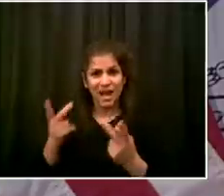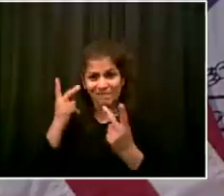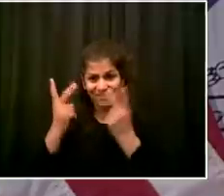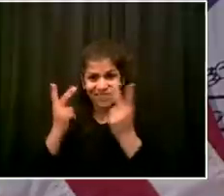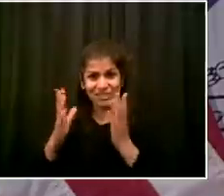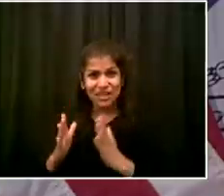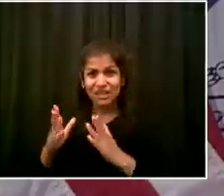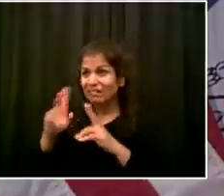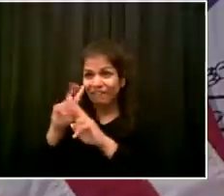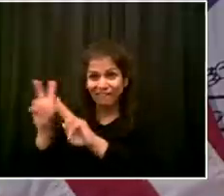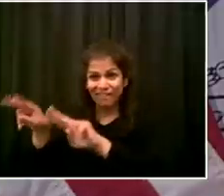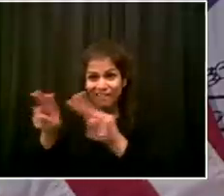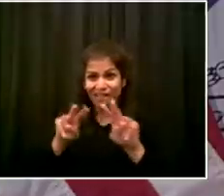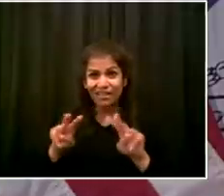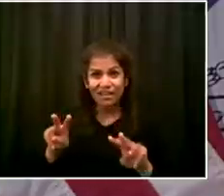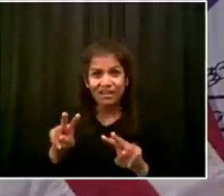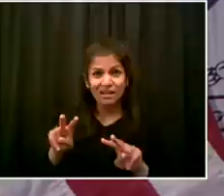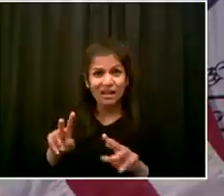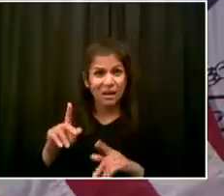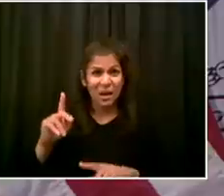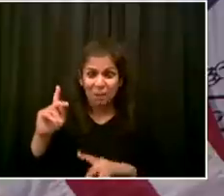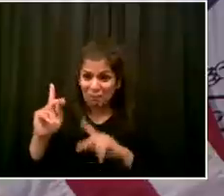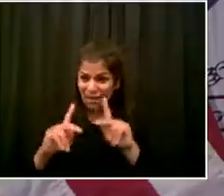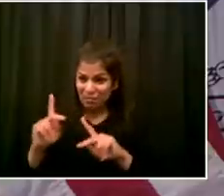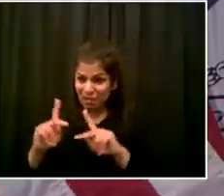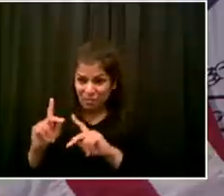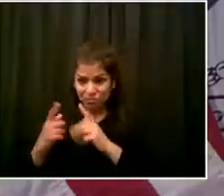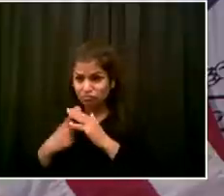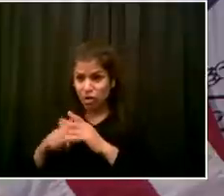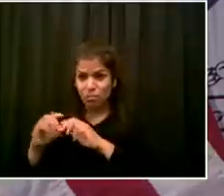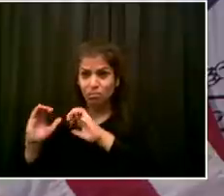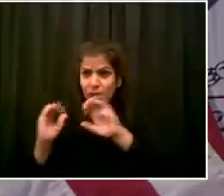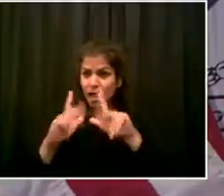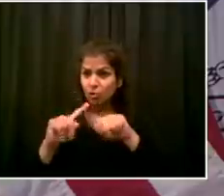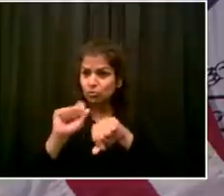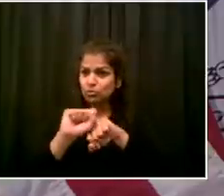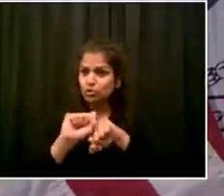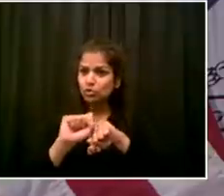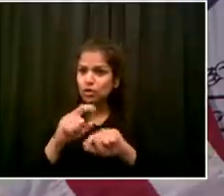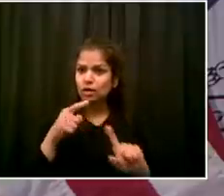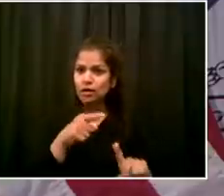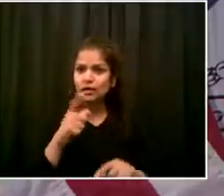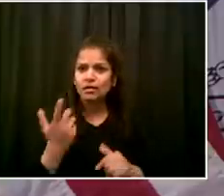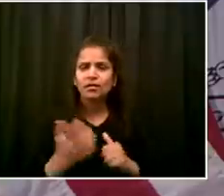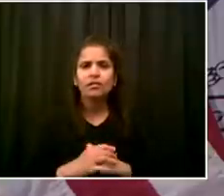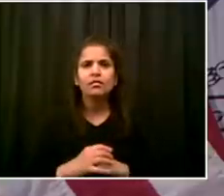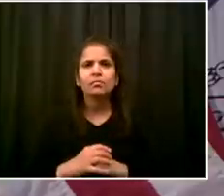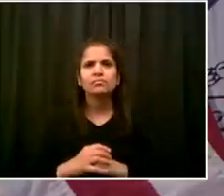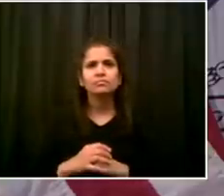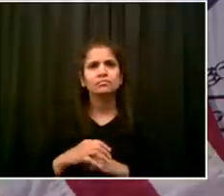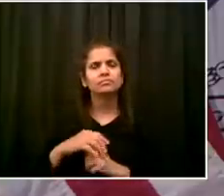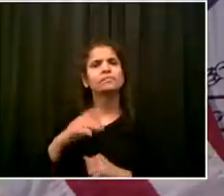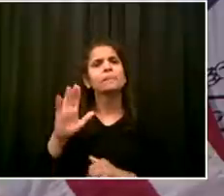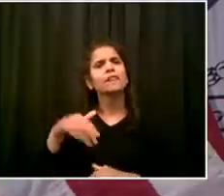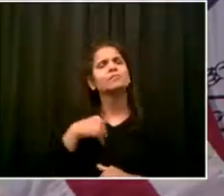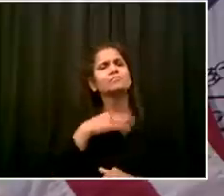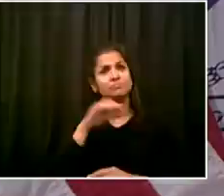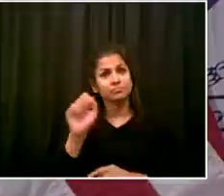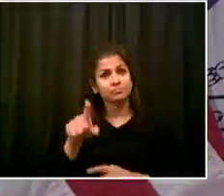match metrics and data at the bridges that vehicle traffic is up as well? Are you concerned that